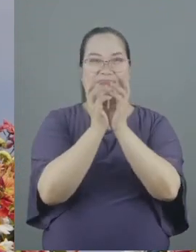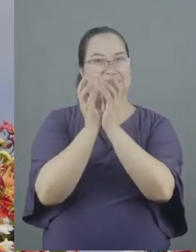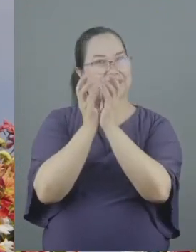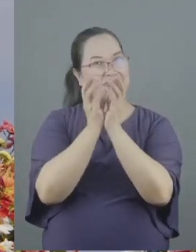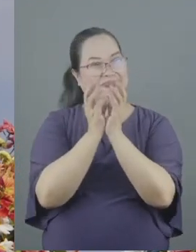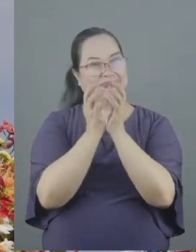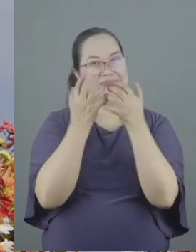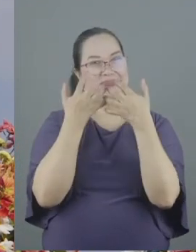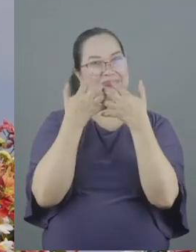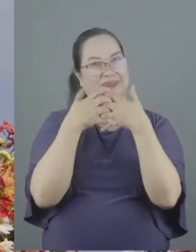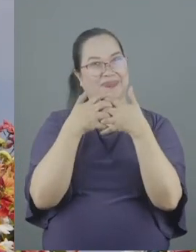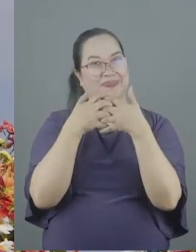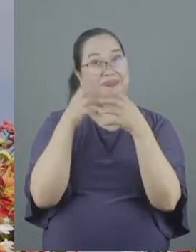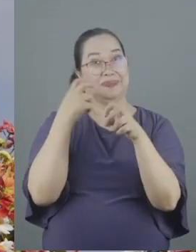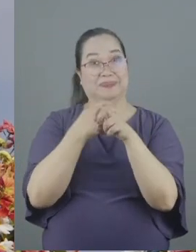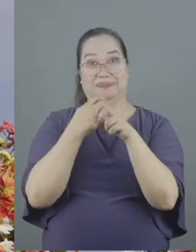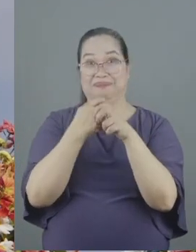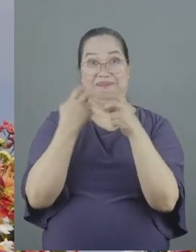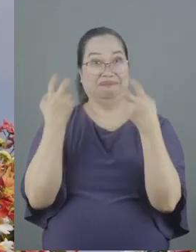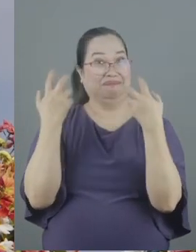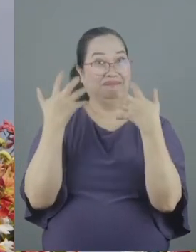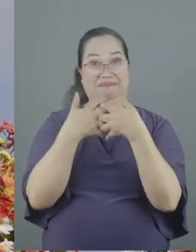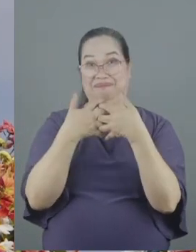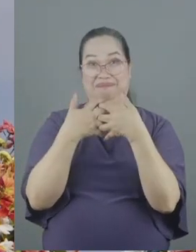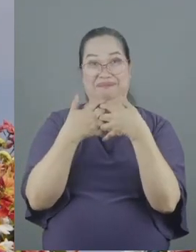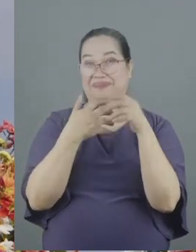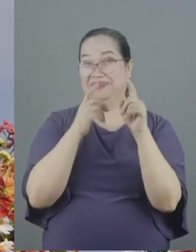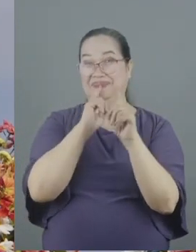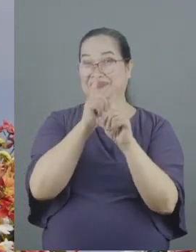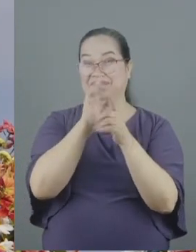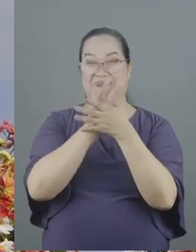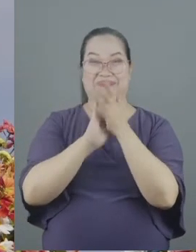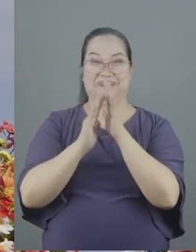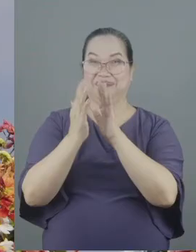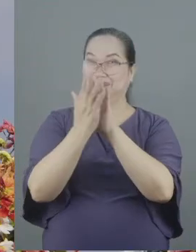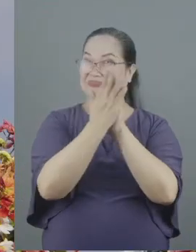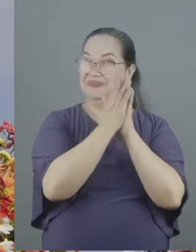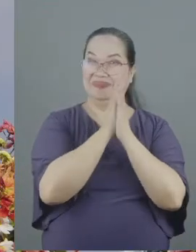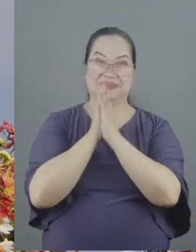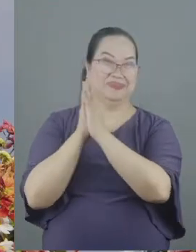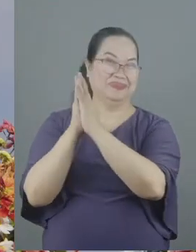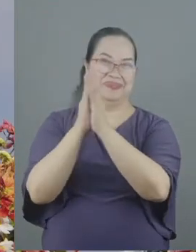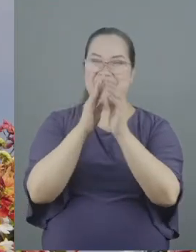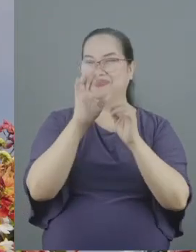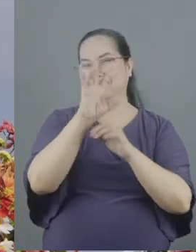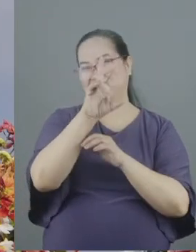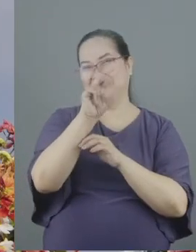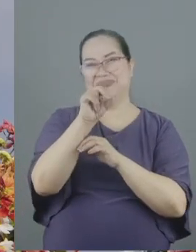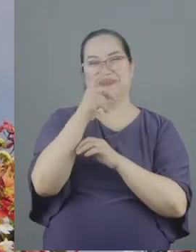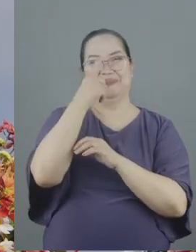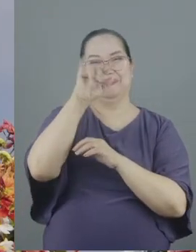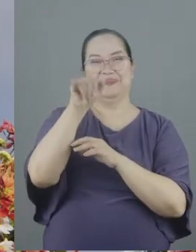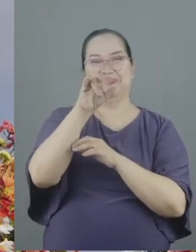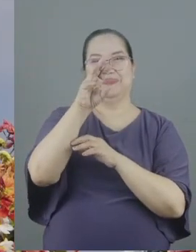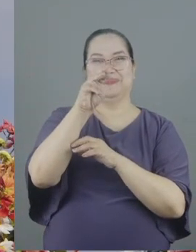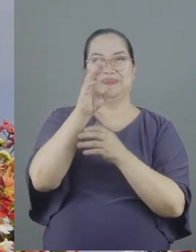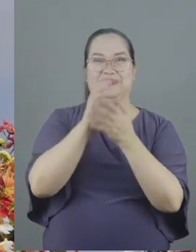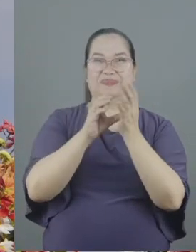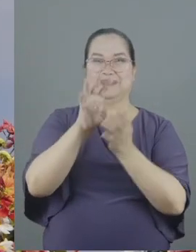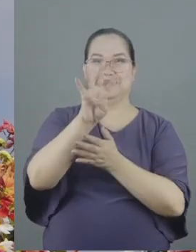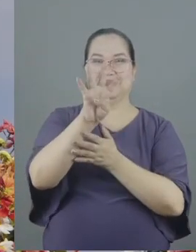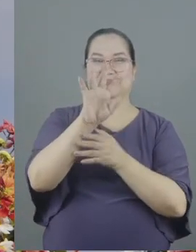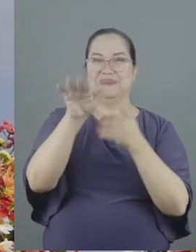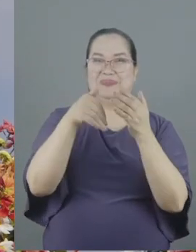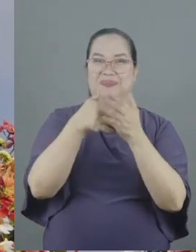have unity right it's so hard to be at peace with one another why because James chapter 4 says you know we